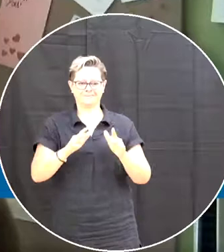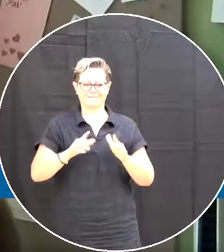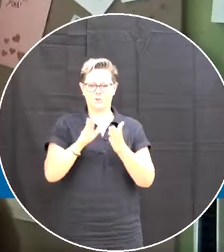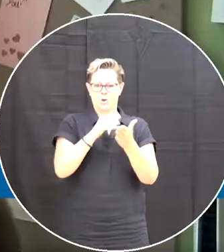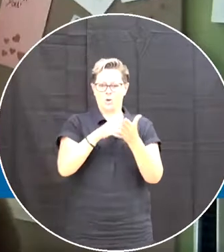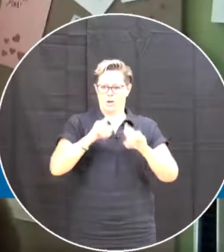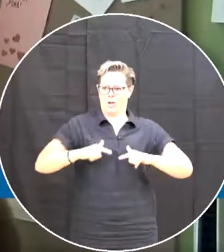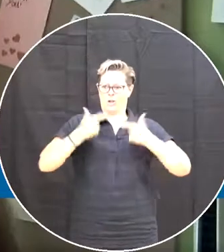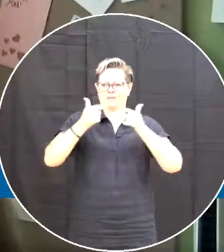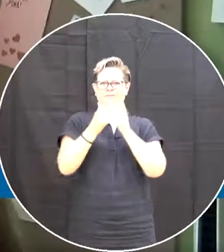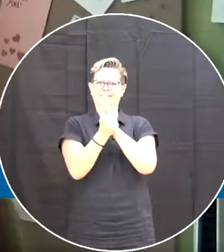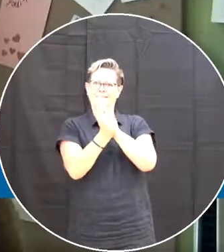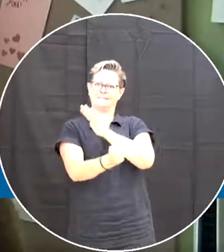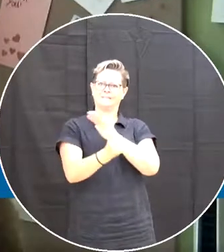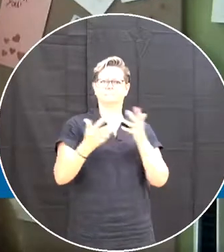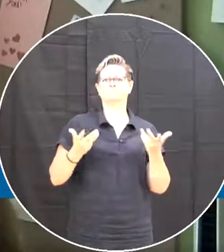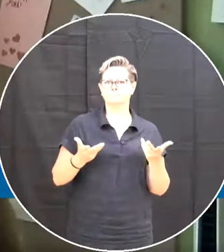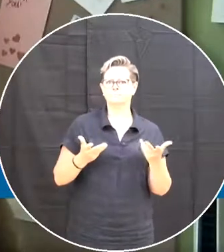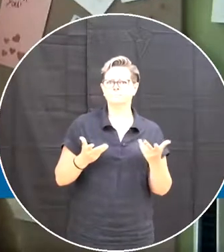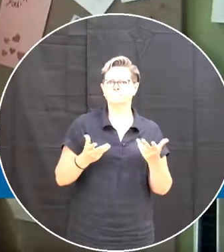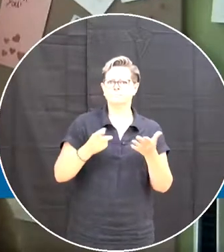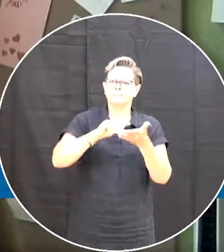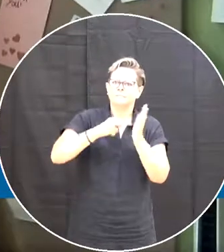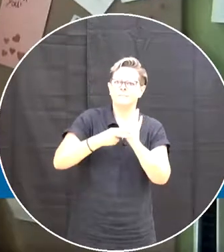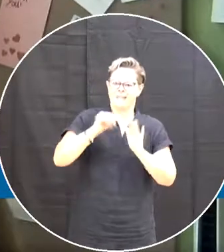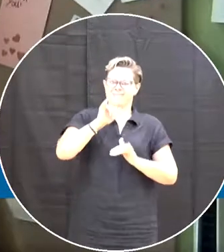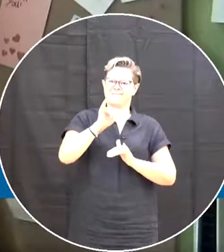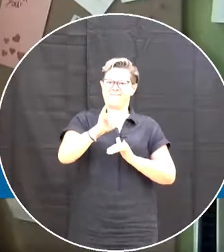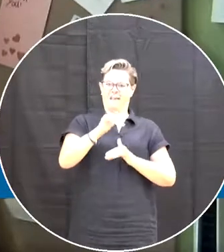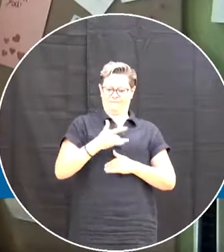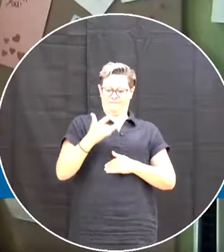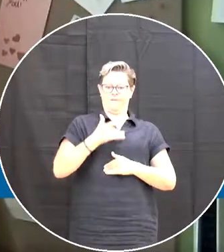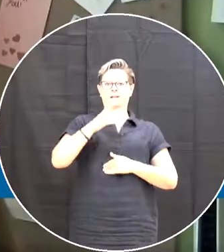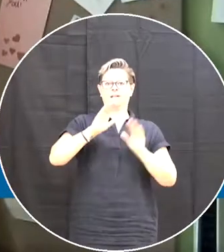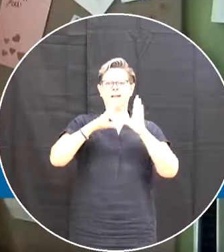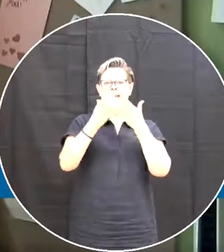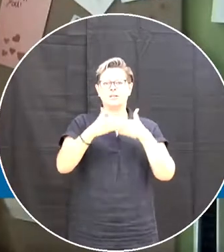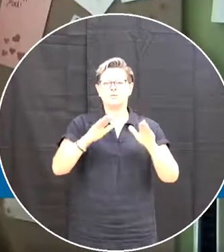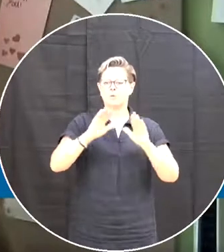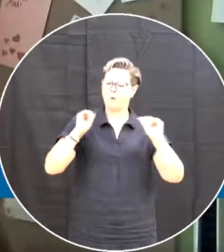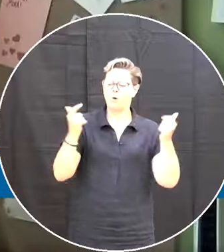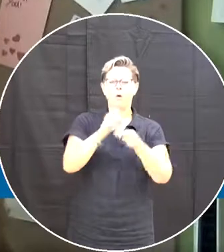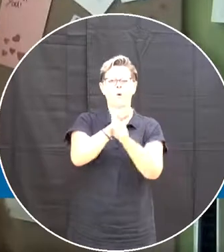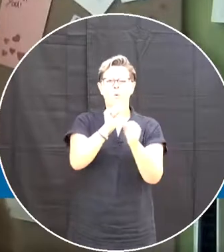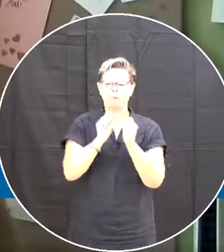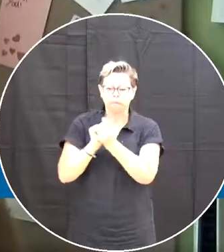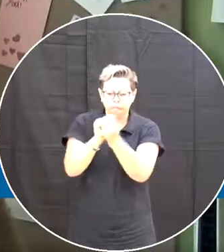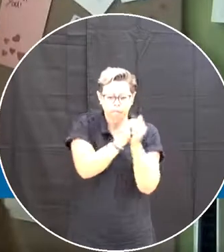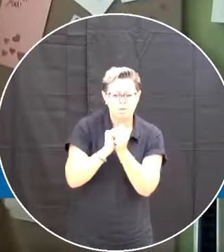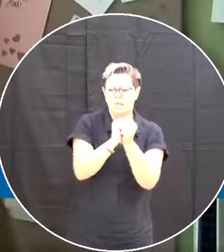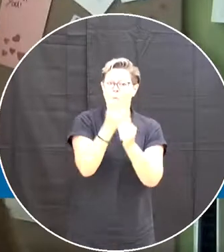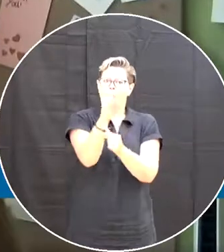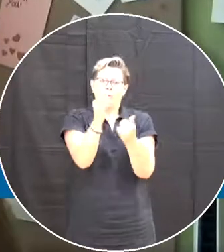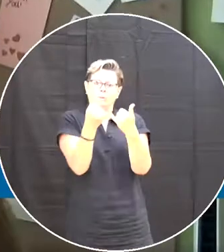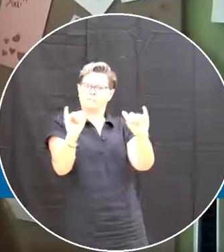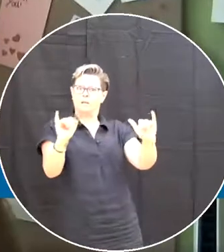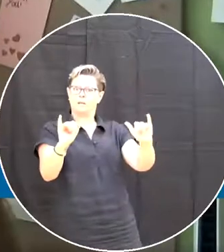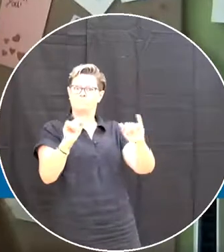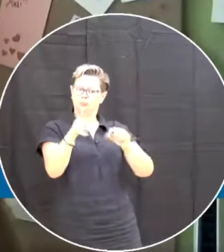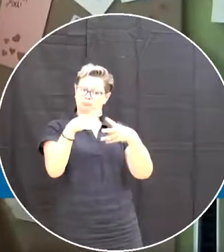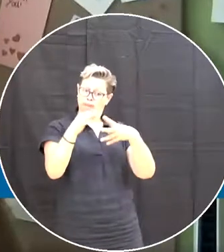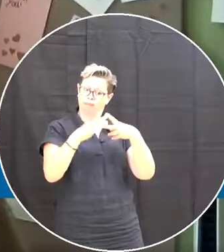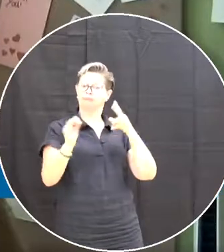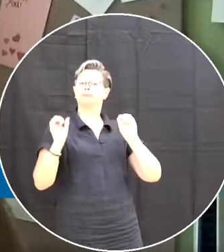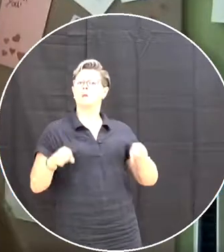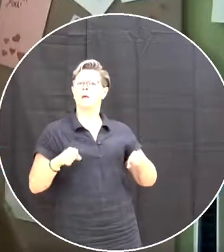after you do create that kind of atmosphere in your classroom Where you're working together Or independently, you have choice You know